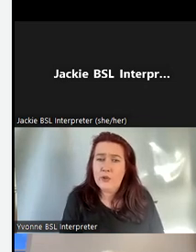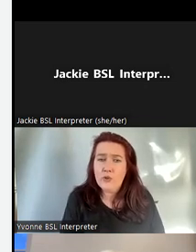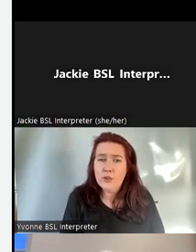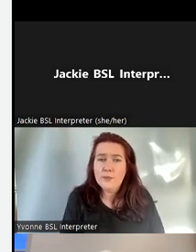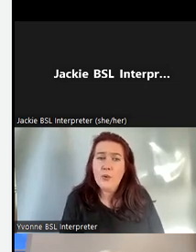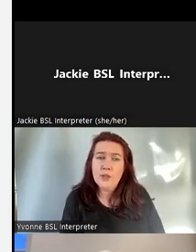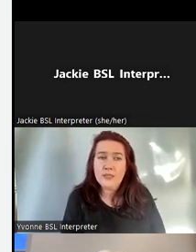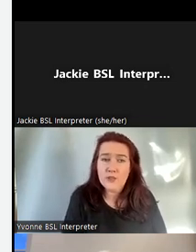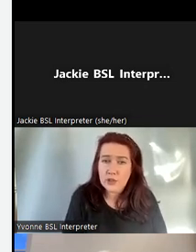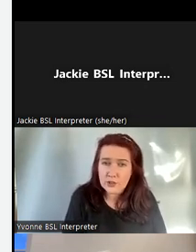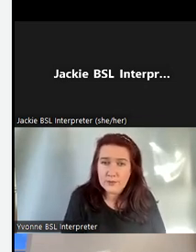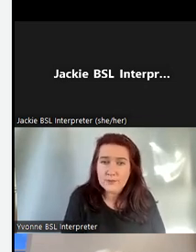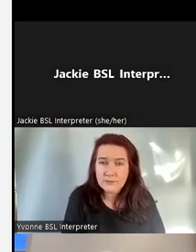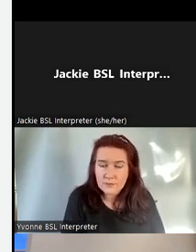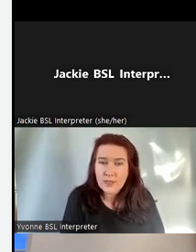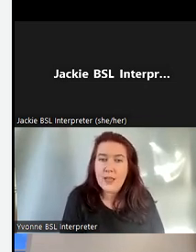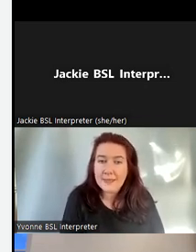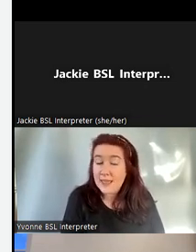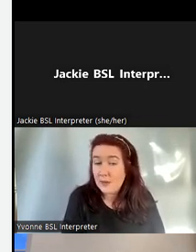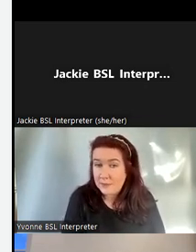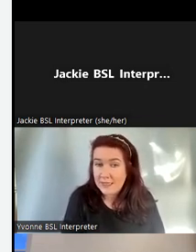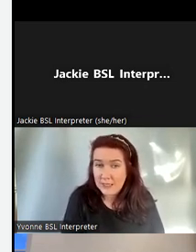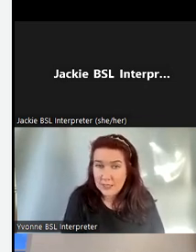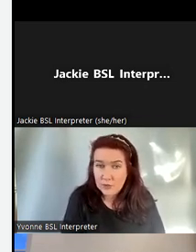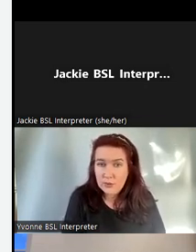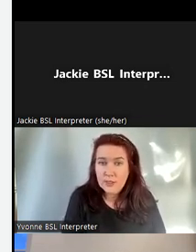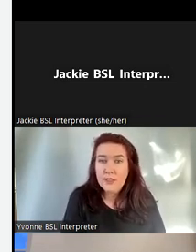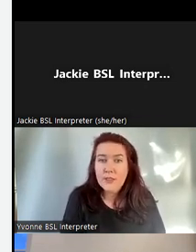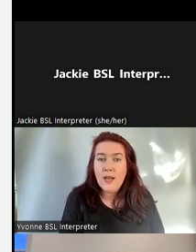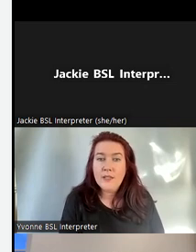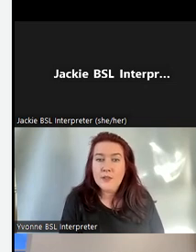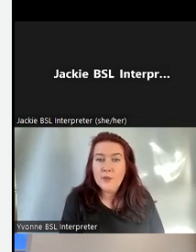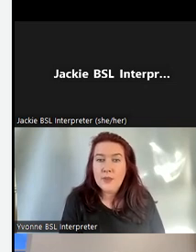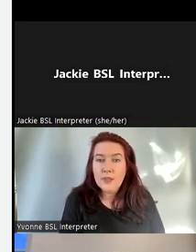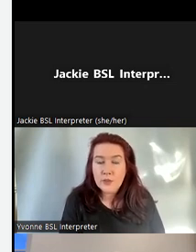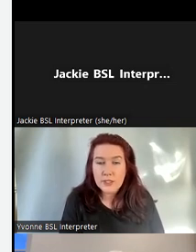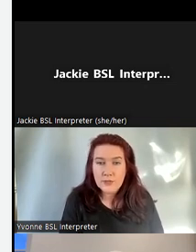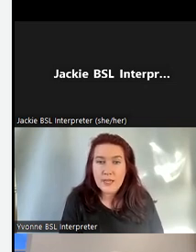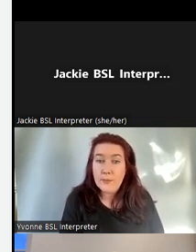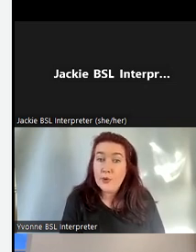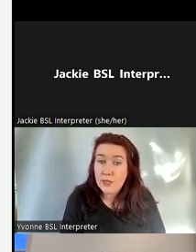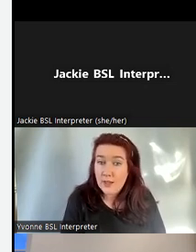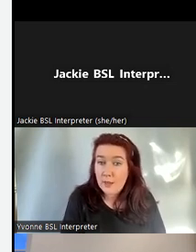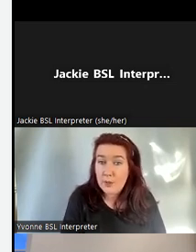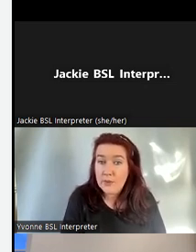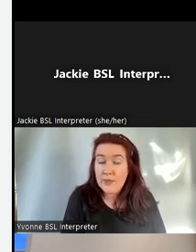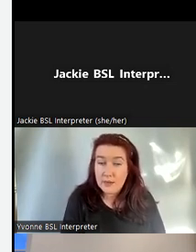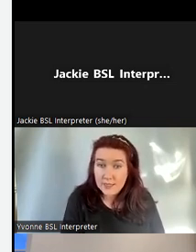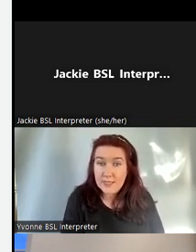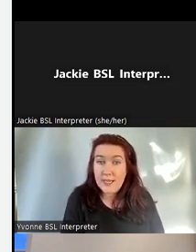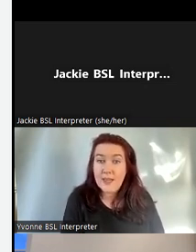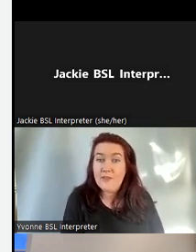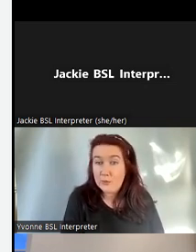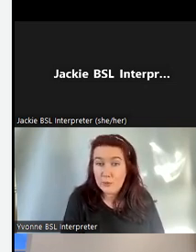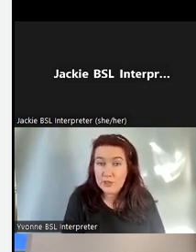is the John Ross Memorial Deaf Church and again that was based in Glasgow and so they're looking to write a book about their